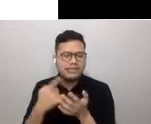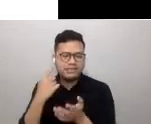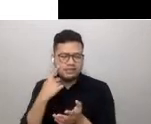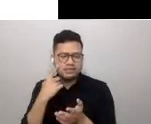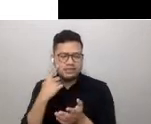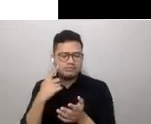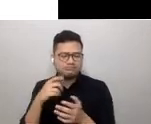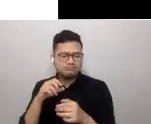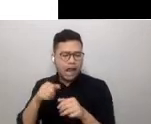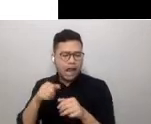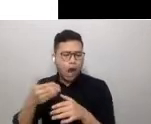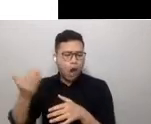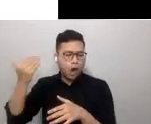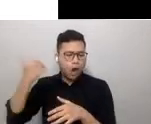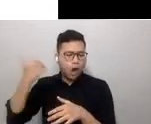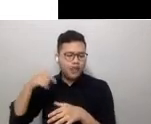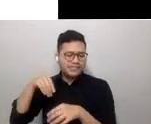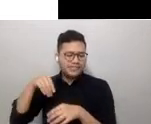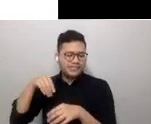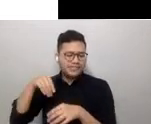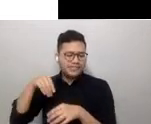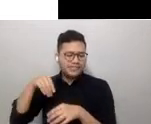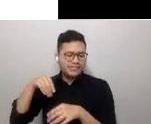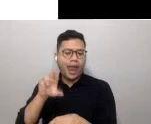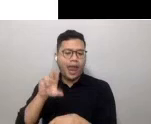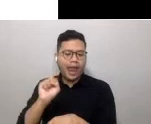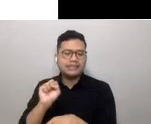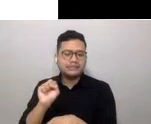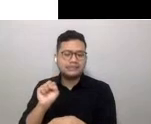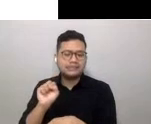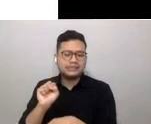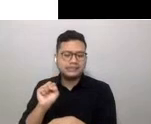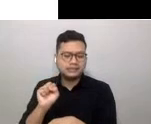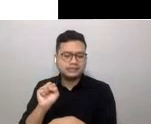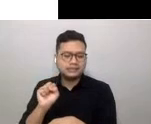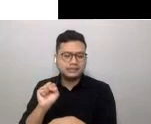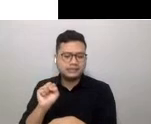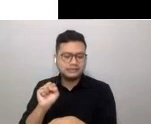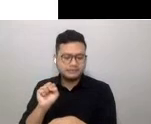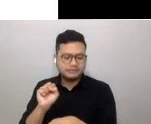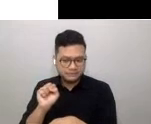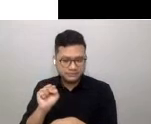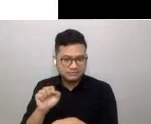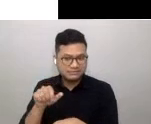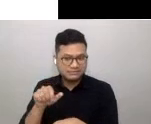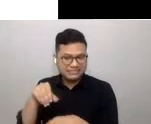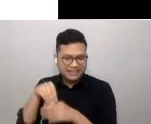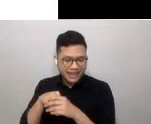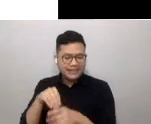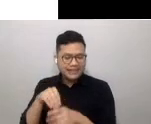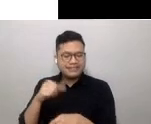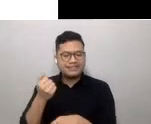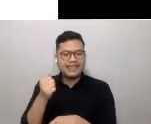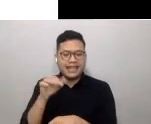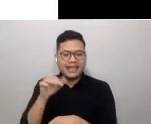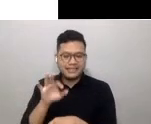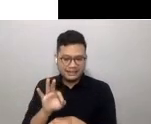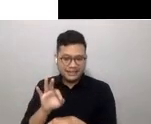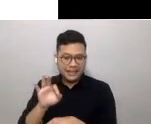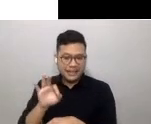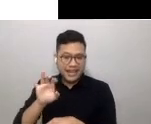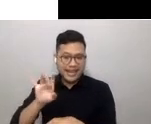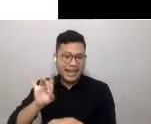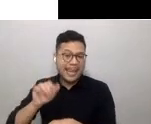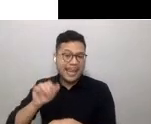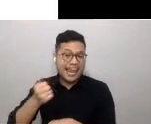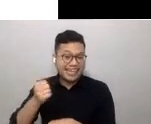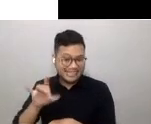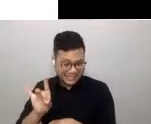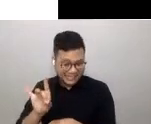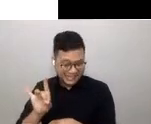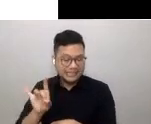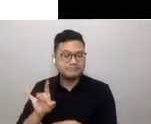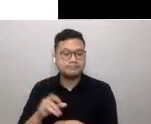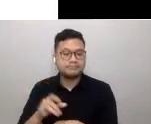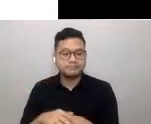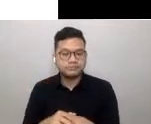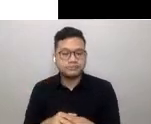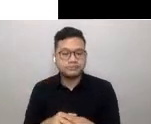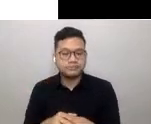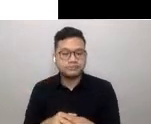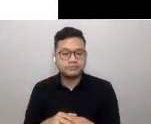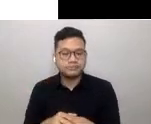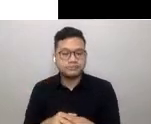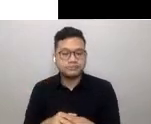earlier in US naval personnel cases in the spring of 1918 actually in America. It eventually spread